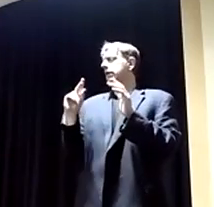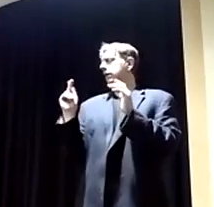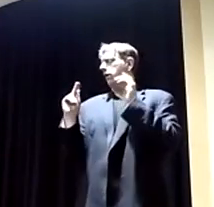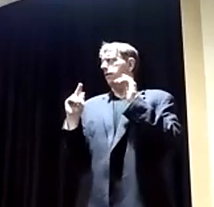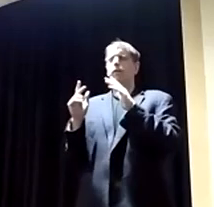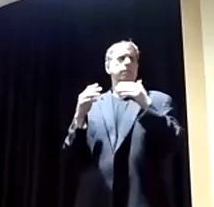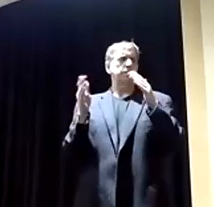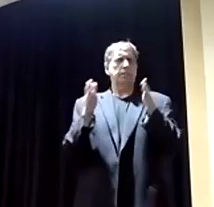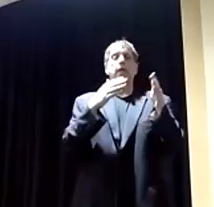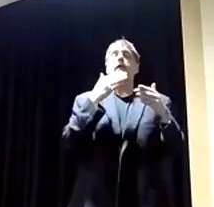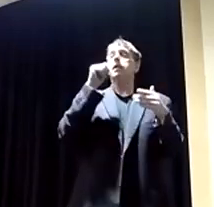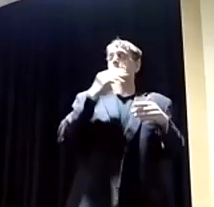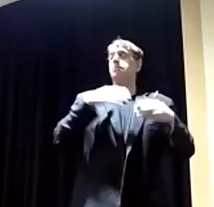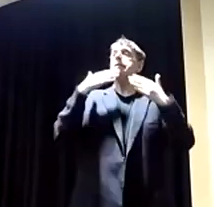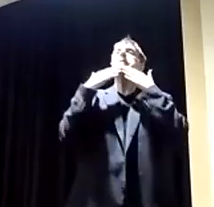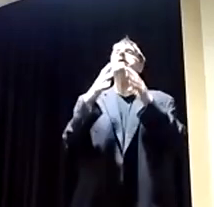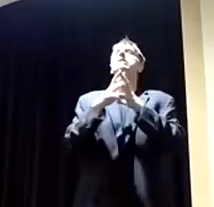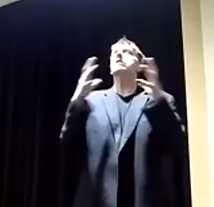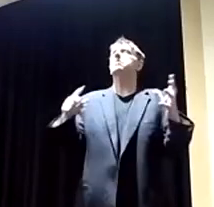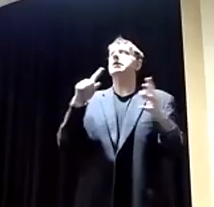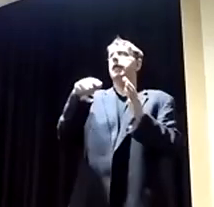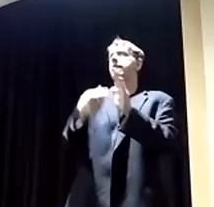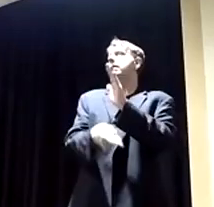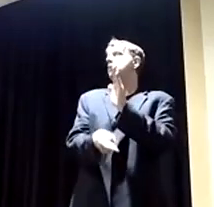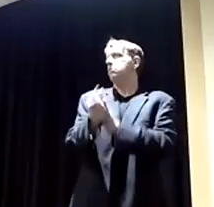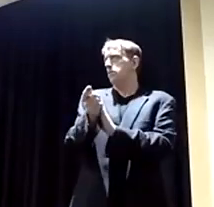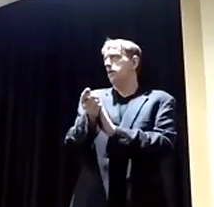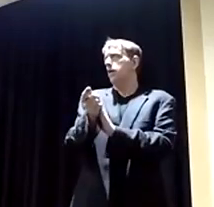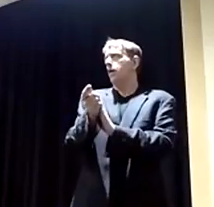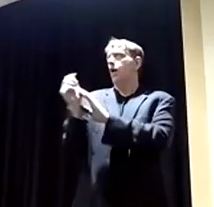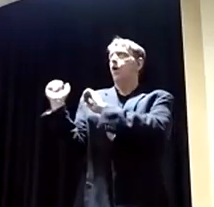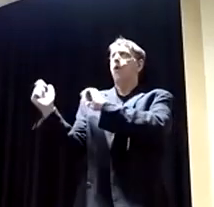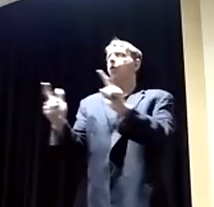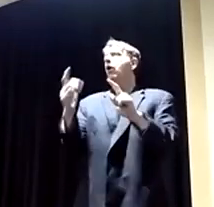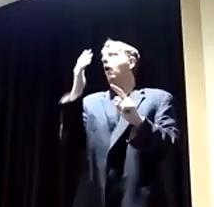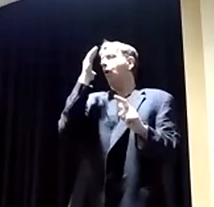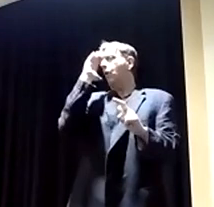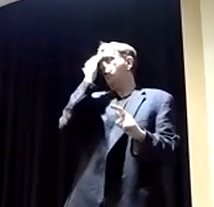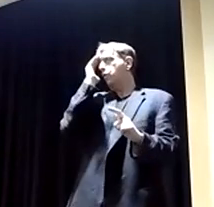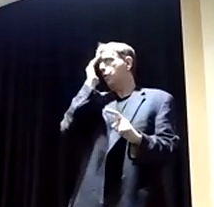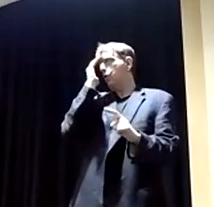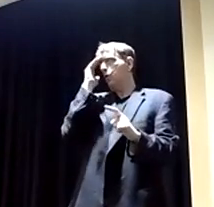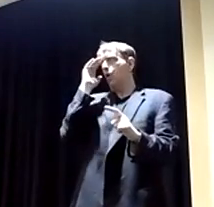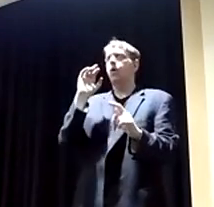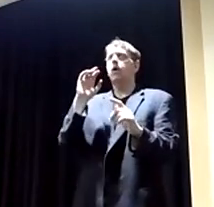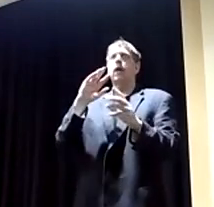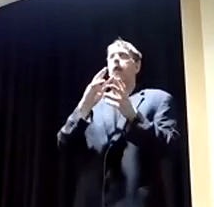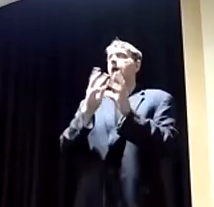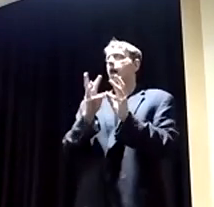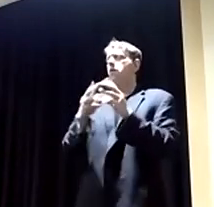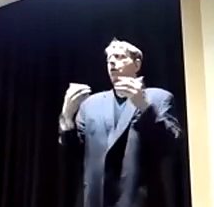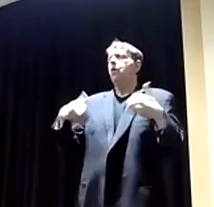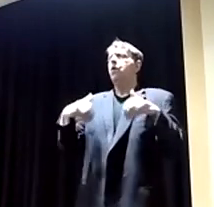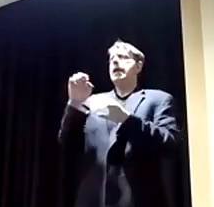Thank you so much. I think this moment, we all know there is a climate emergency. And our country